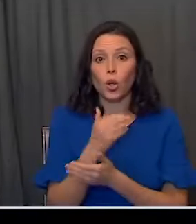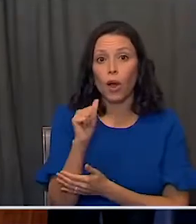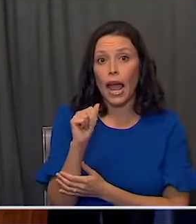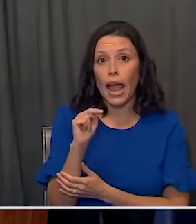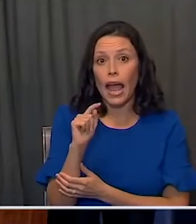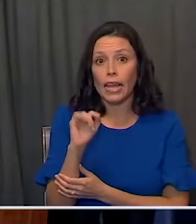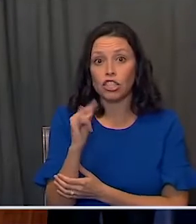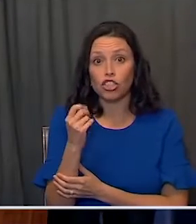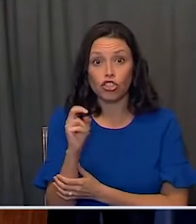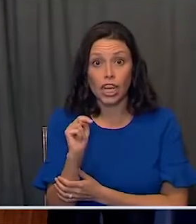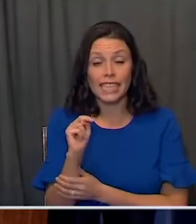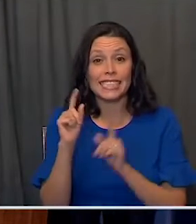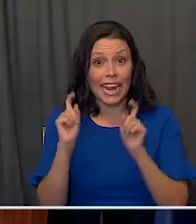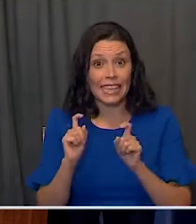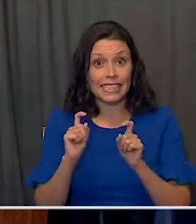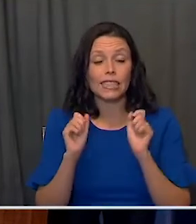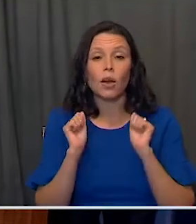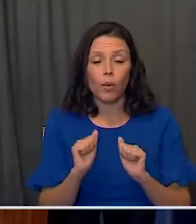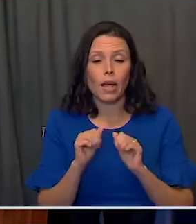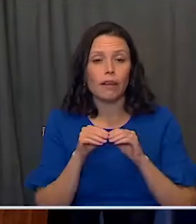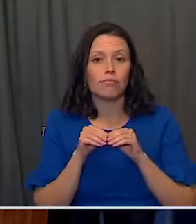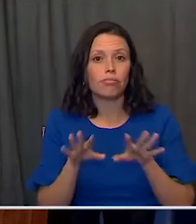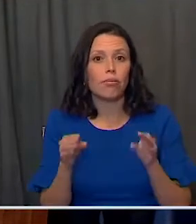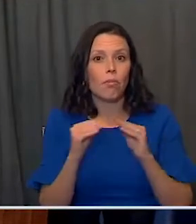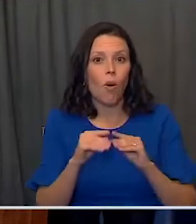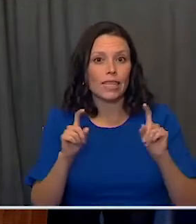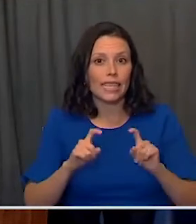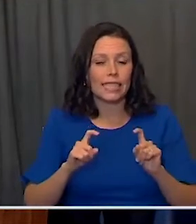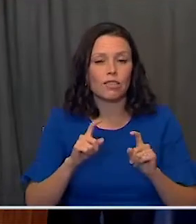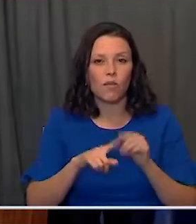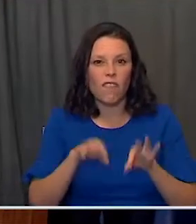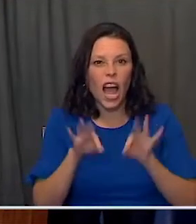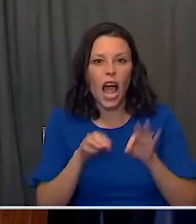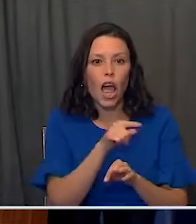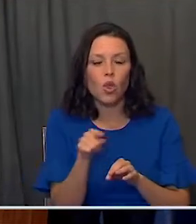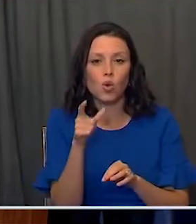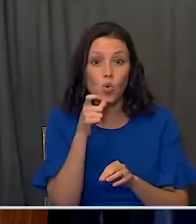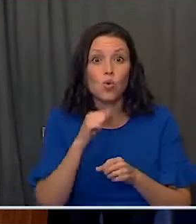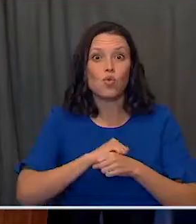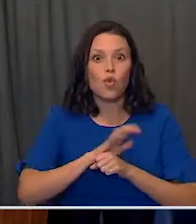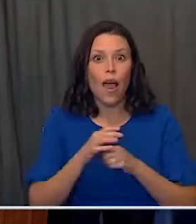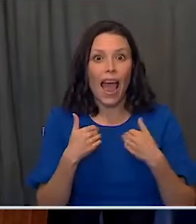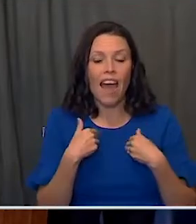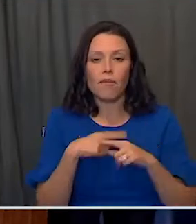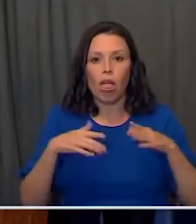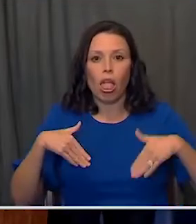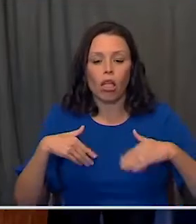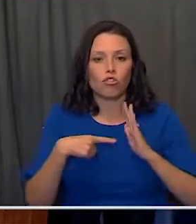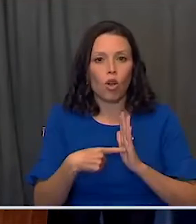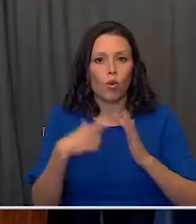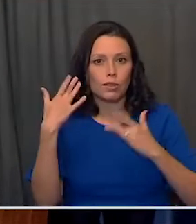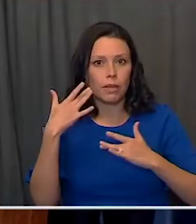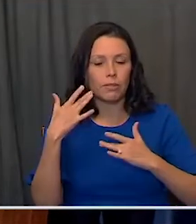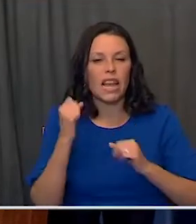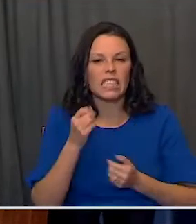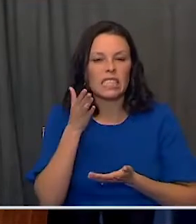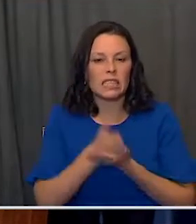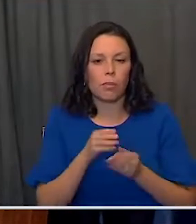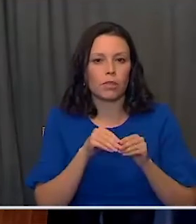we have the capacity to really expand testing to find those cases and stop that spread. In the meantime,